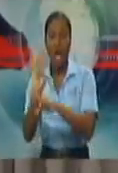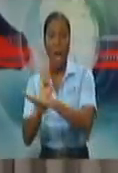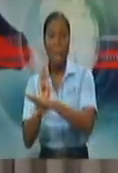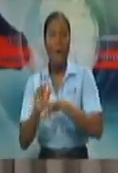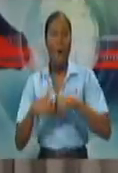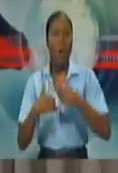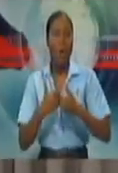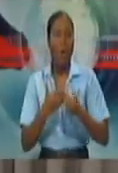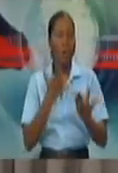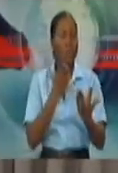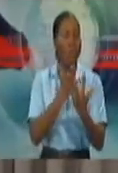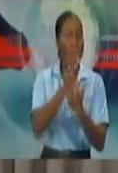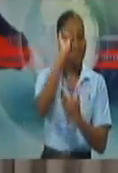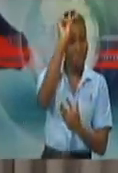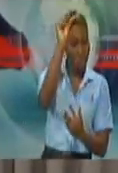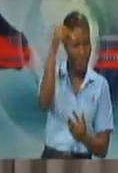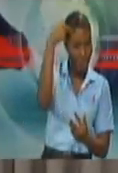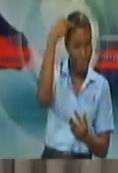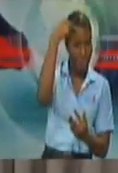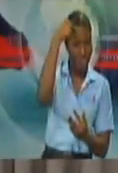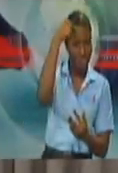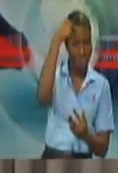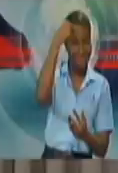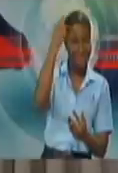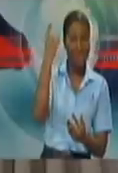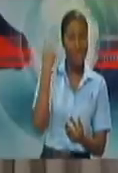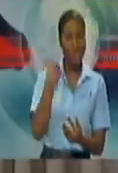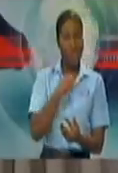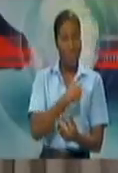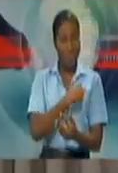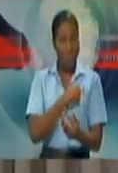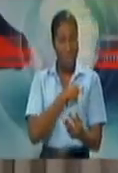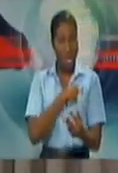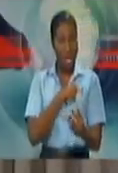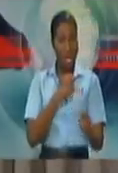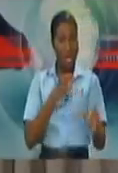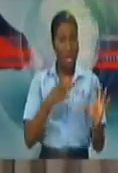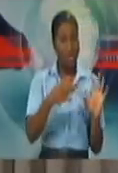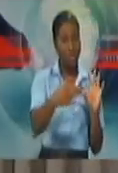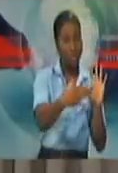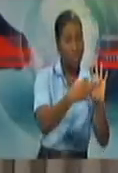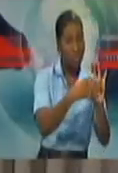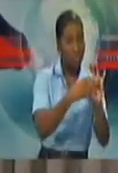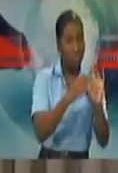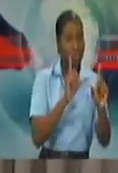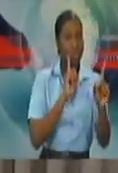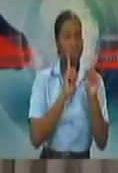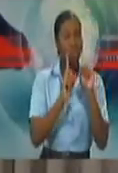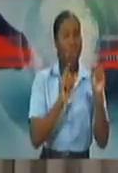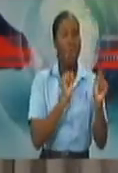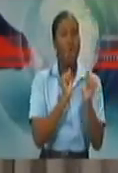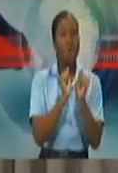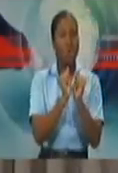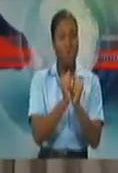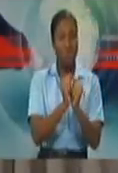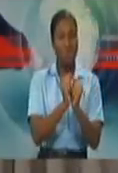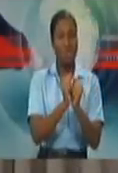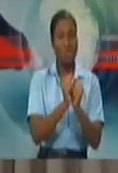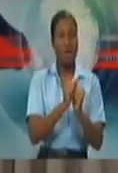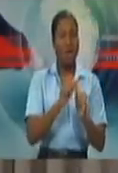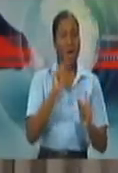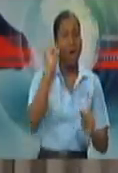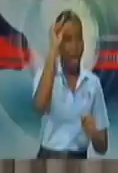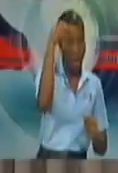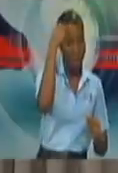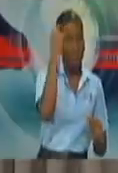facilitation ministry and therefore we engage directly with the entities and of course through all of the chambers as well.